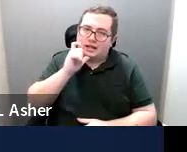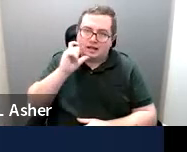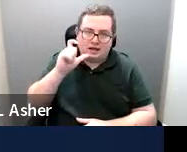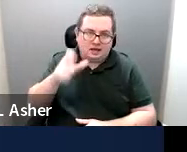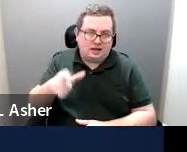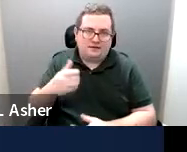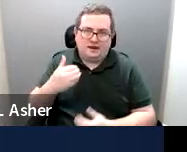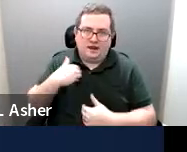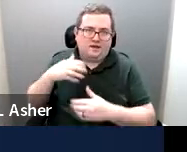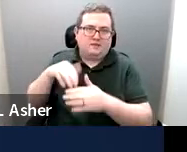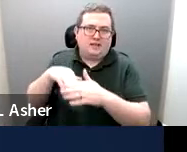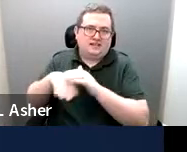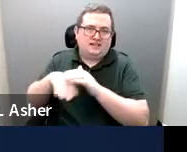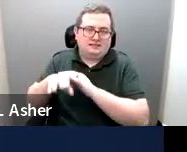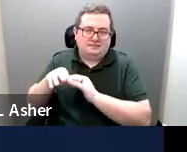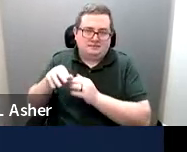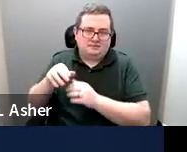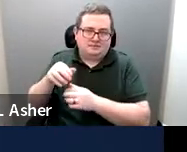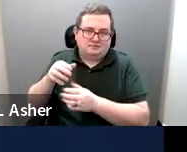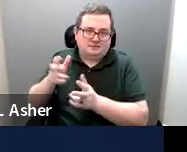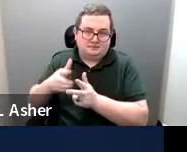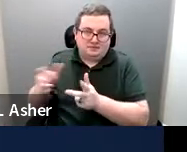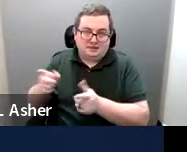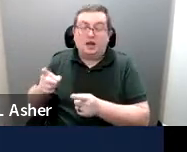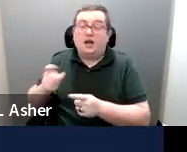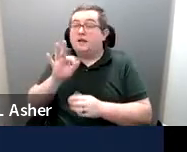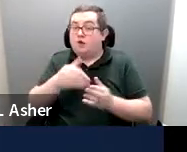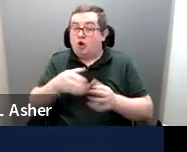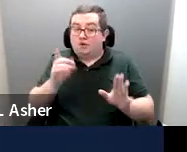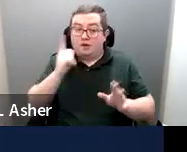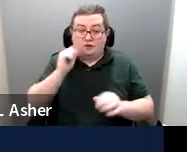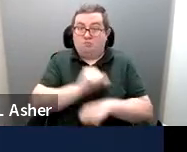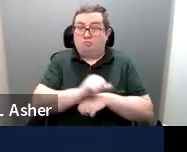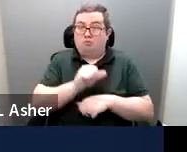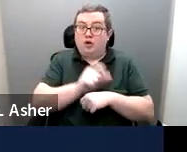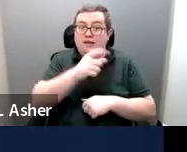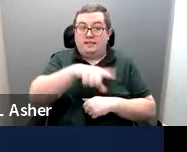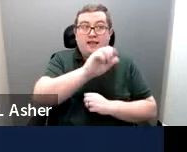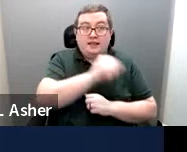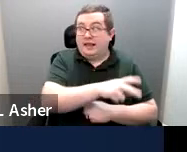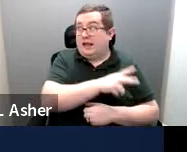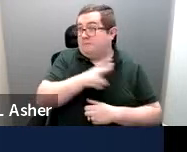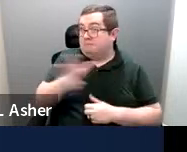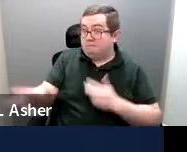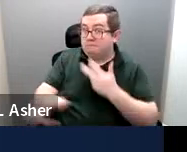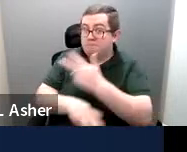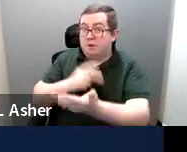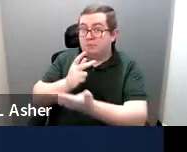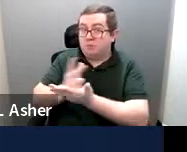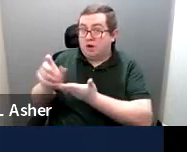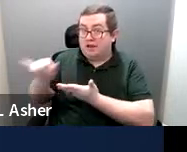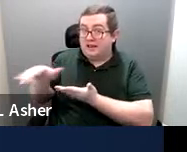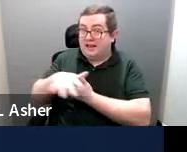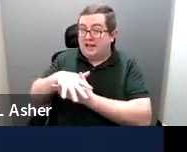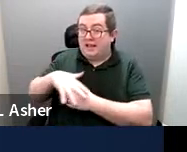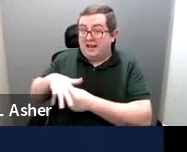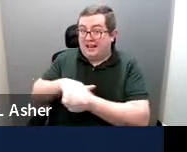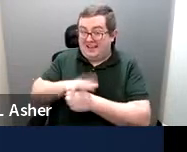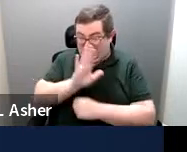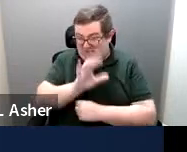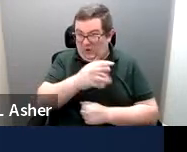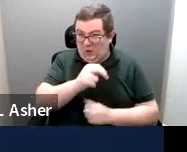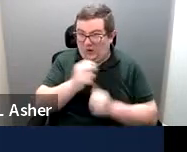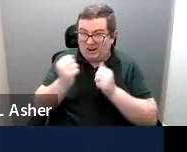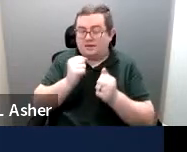have an accessible space, but if you do open it up for employee parking for their own personal vehicles, then it's no